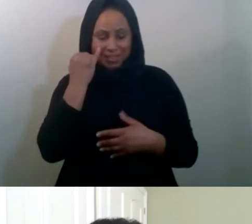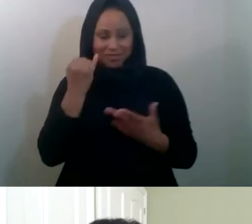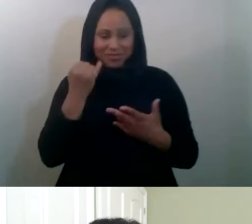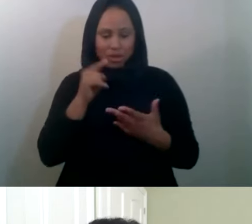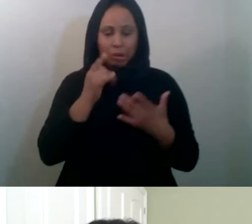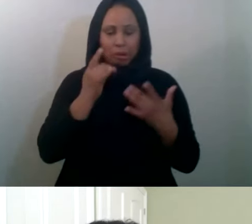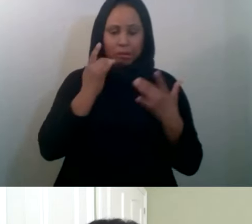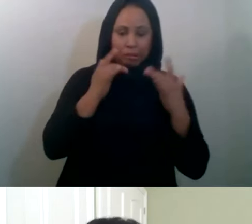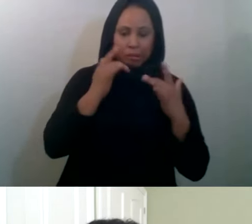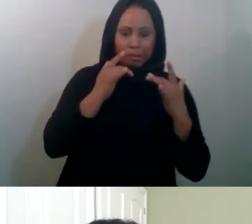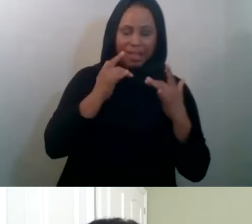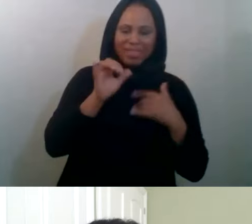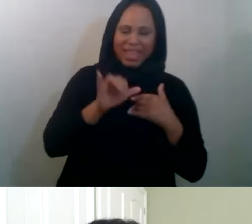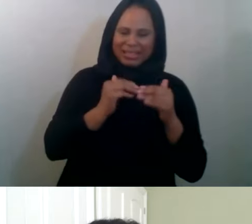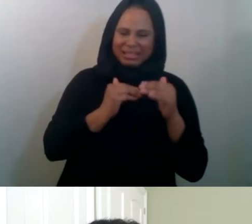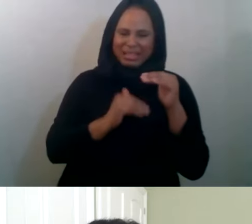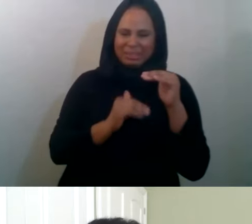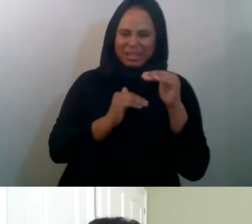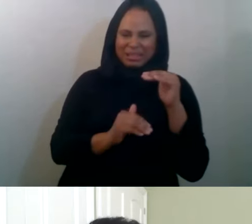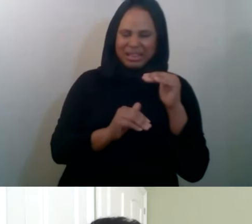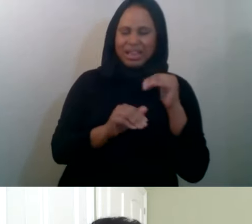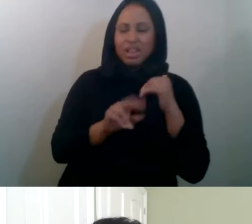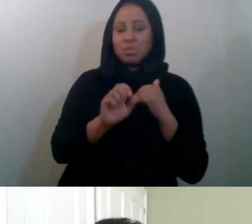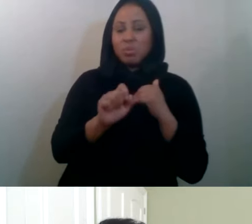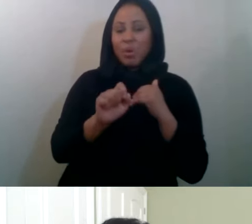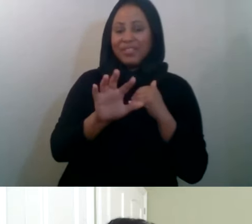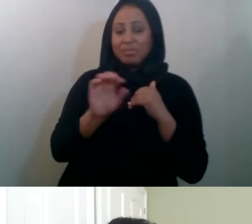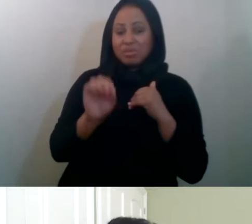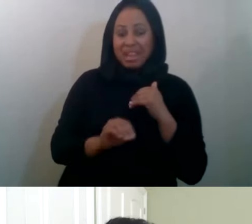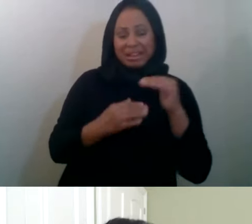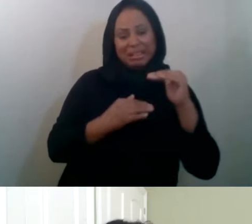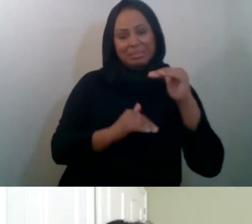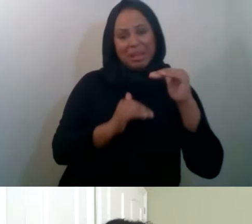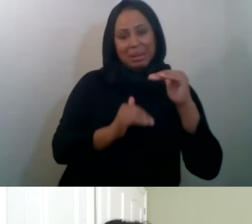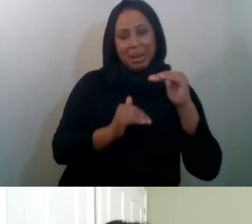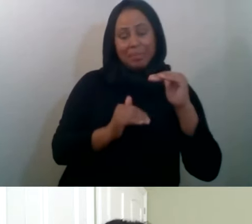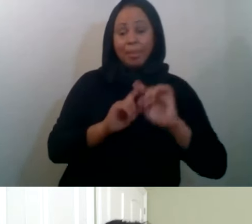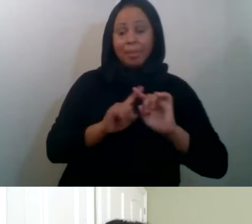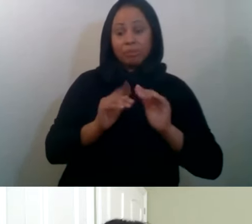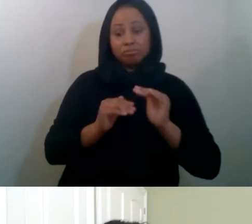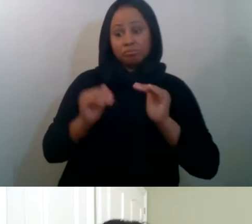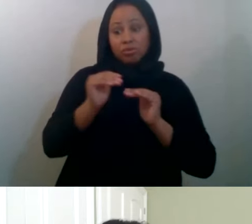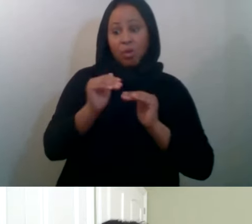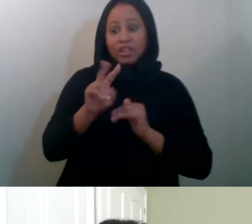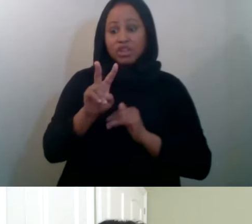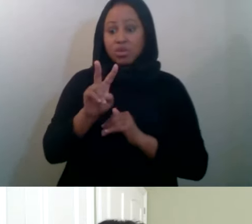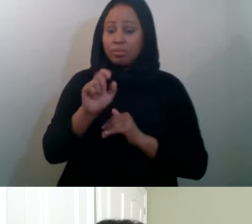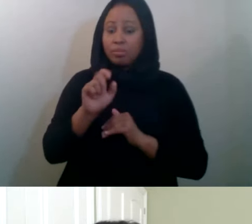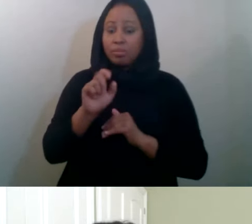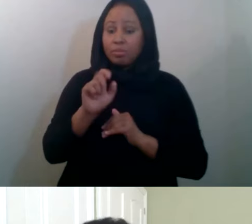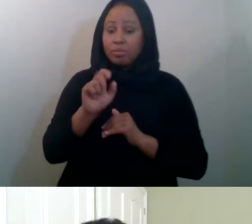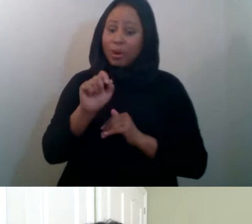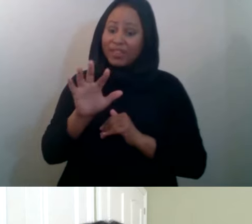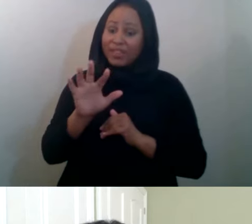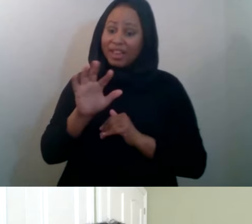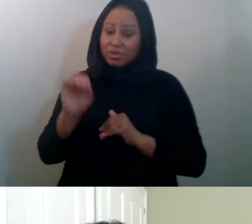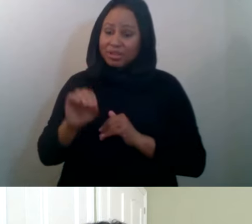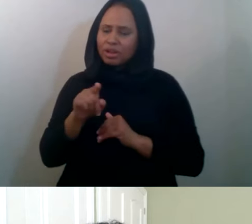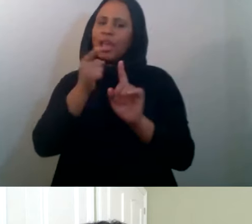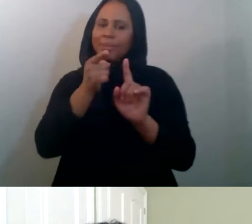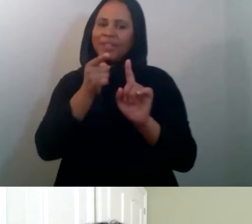just covering your basis. That 2.5% is what you should be doing anyways. And then beyond that is, is really where, what you should be aiming for.